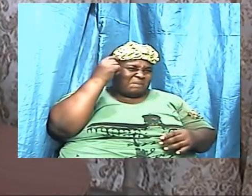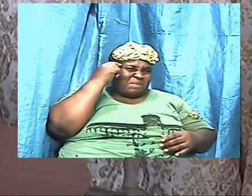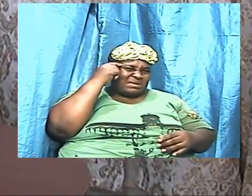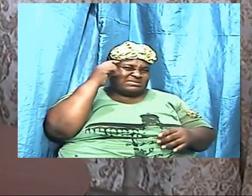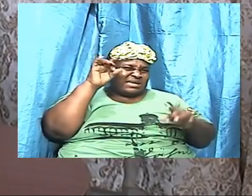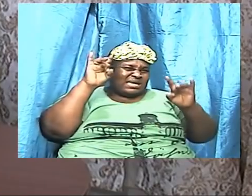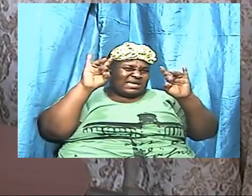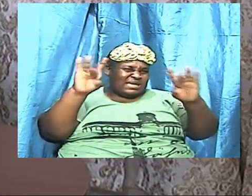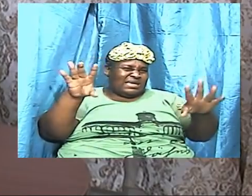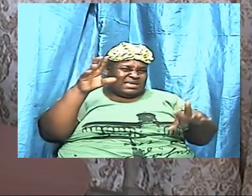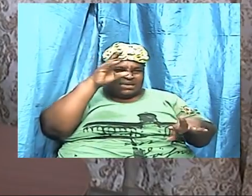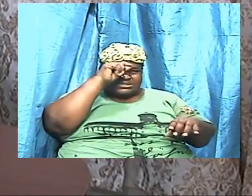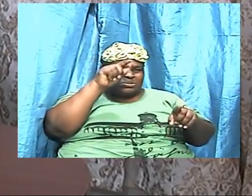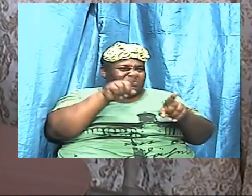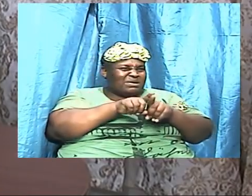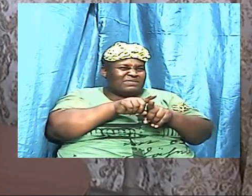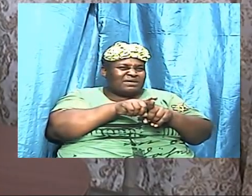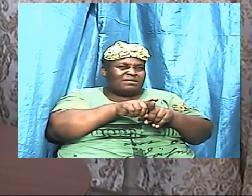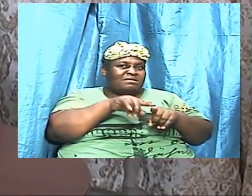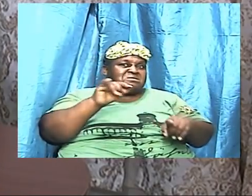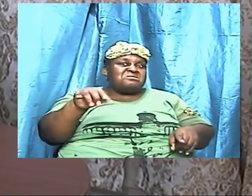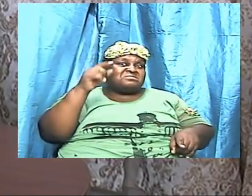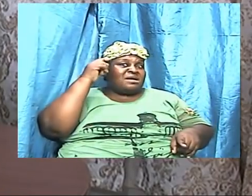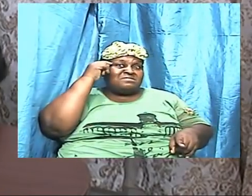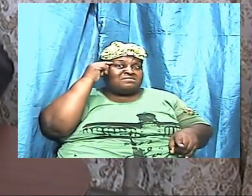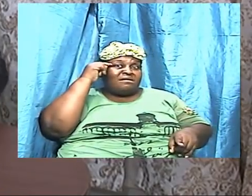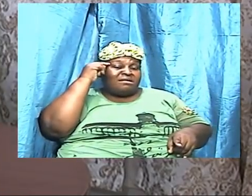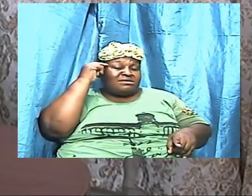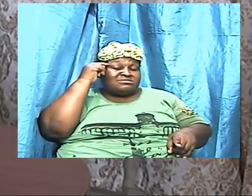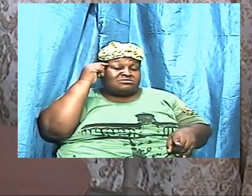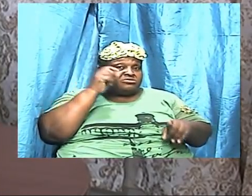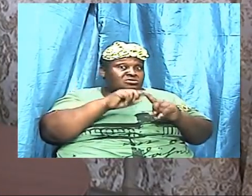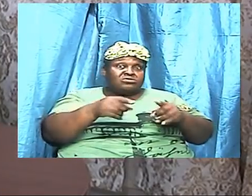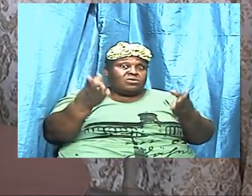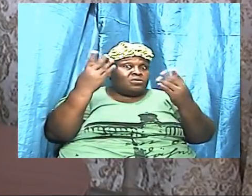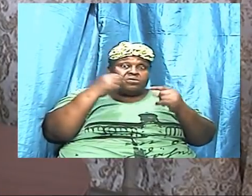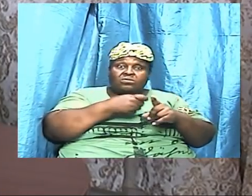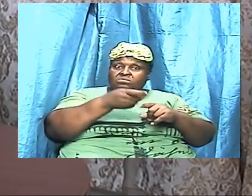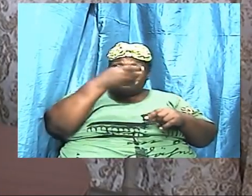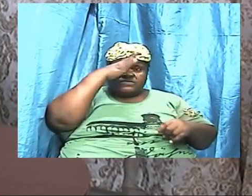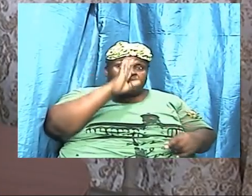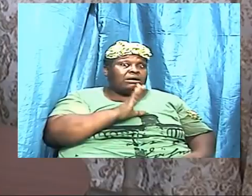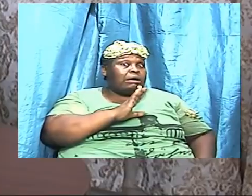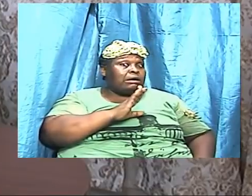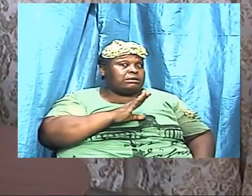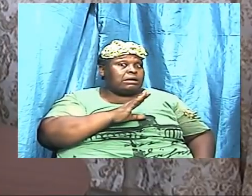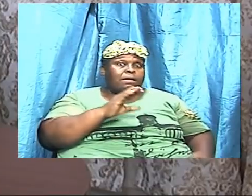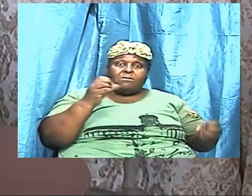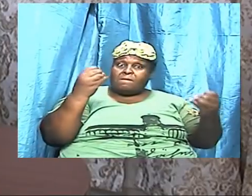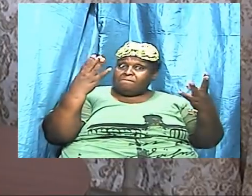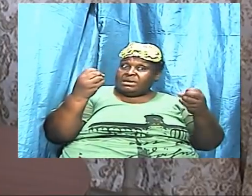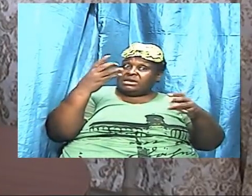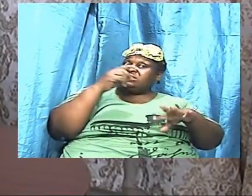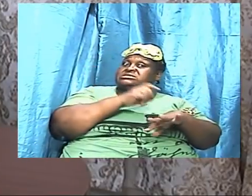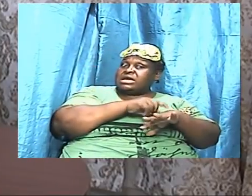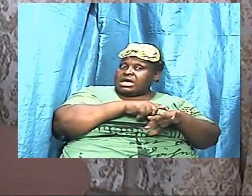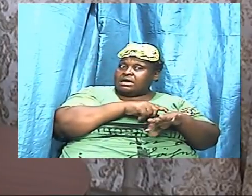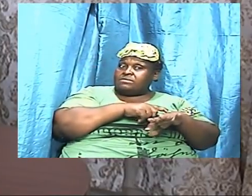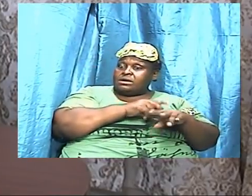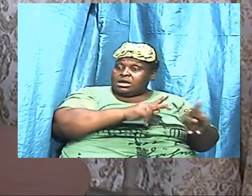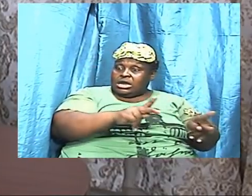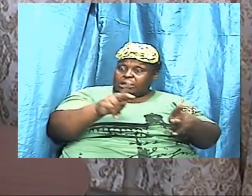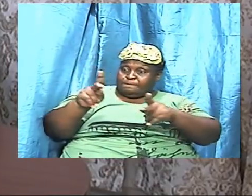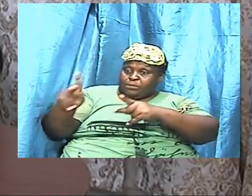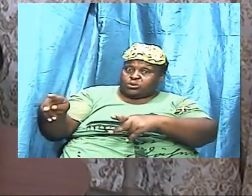many times it didn't come from us although sometimes it comes from us but many times it is injected